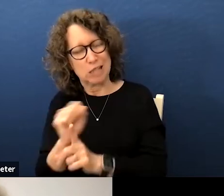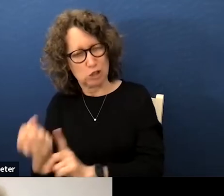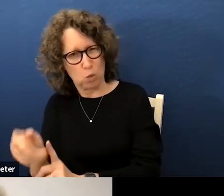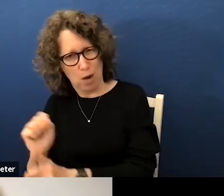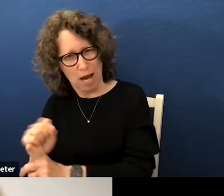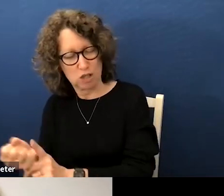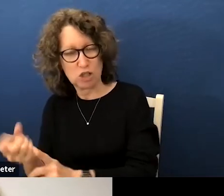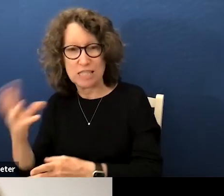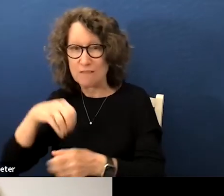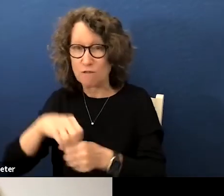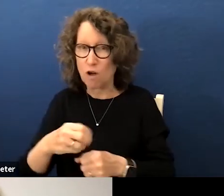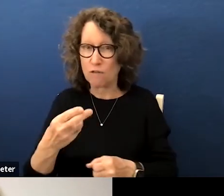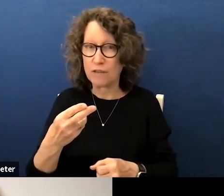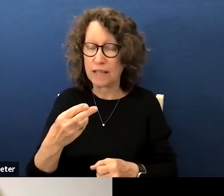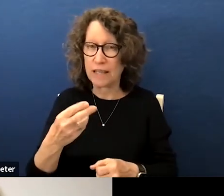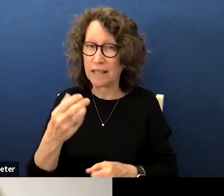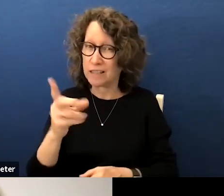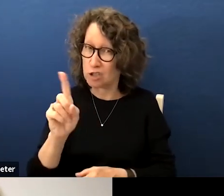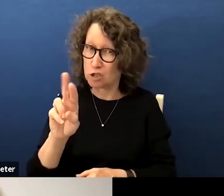hard drugs